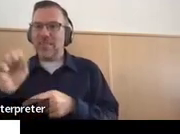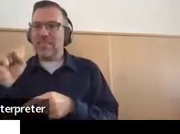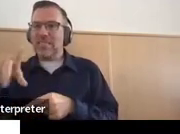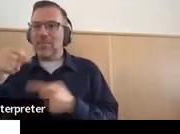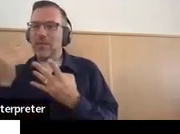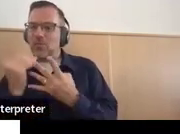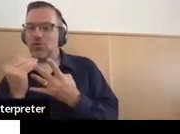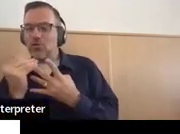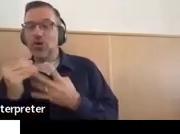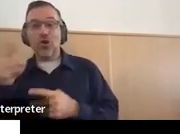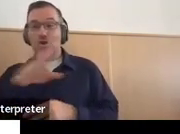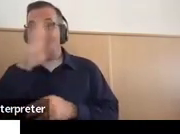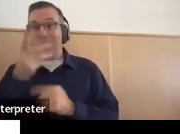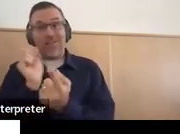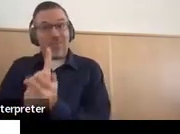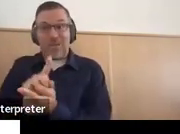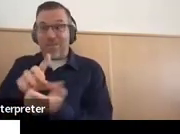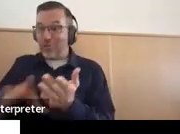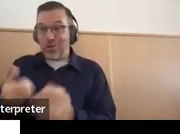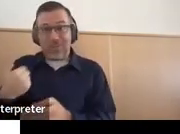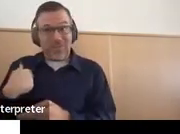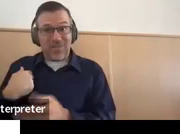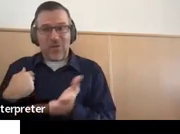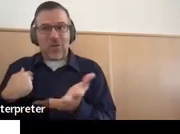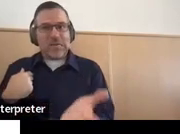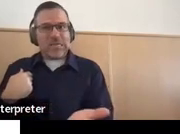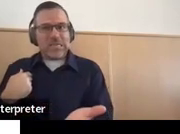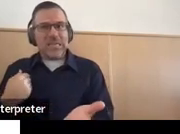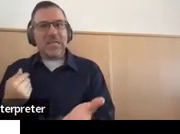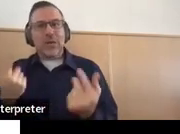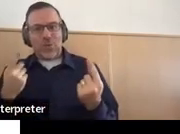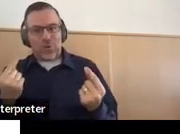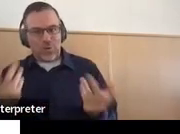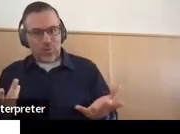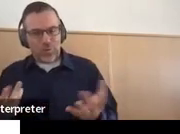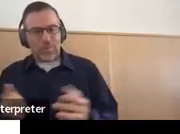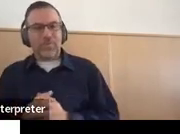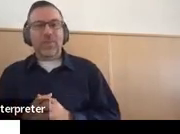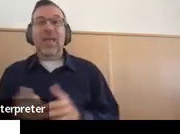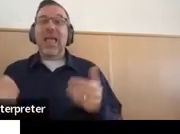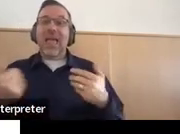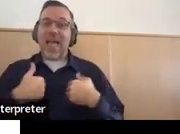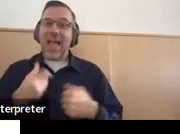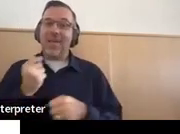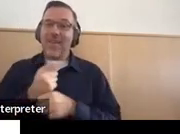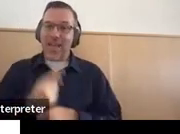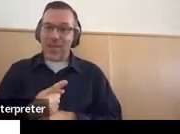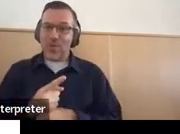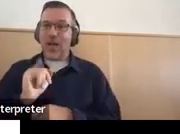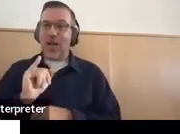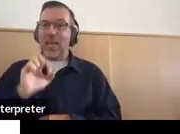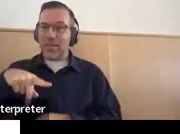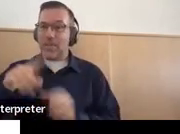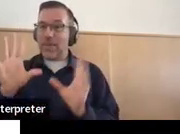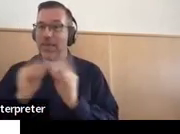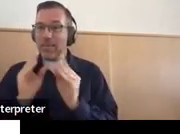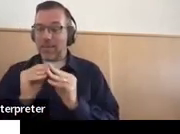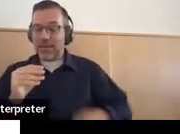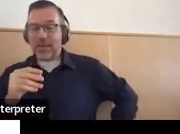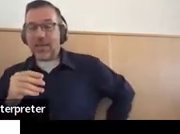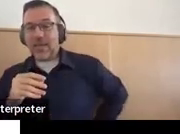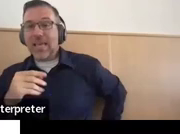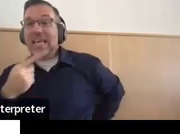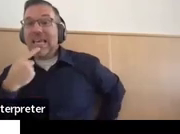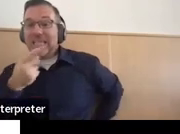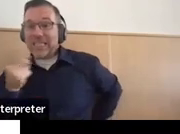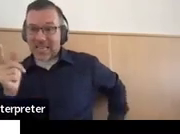them before in your life. So, what you can do is have the annual IEP meeting and tell the team that